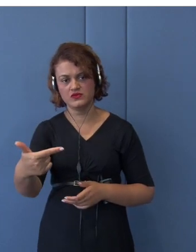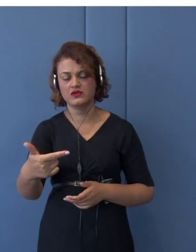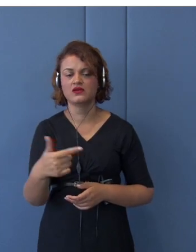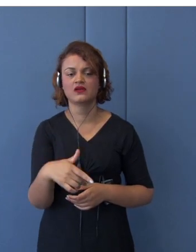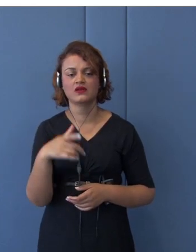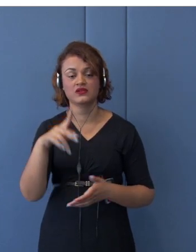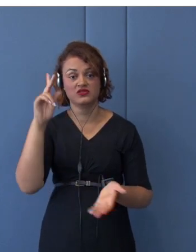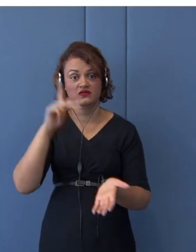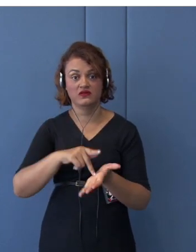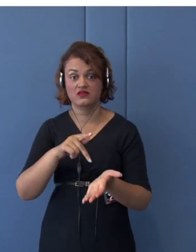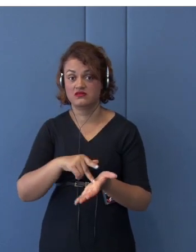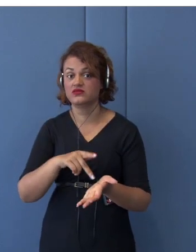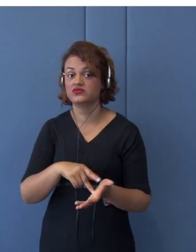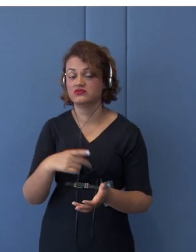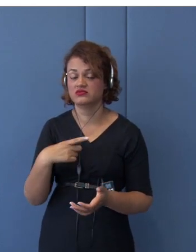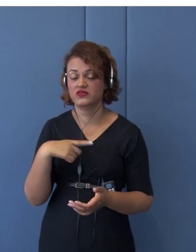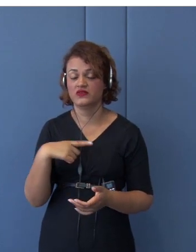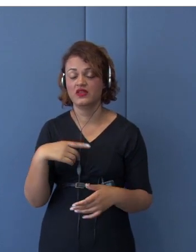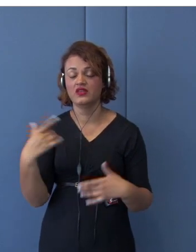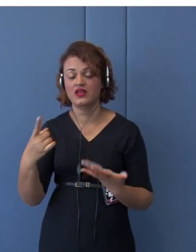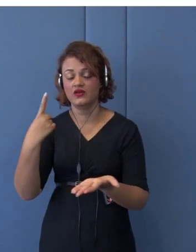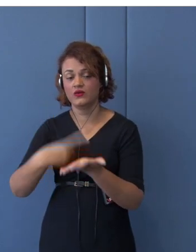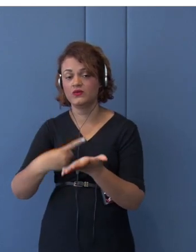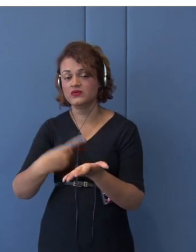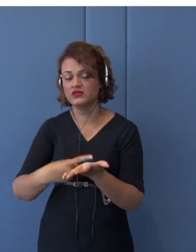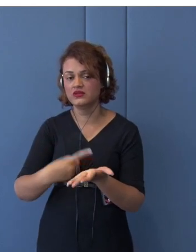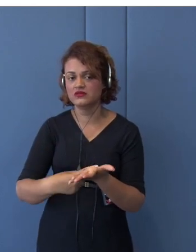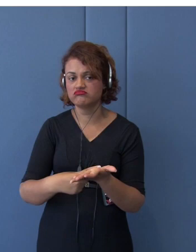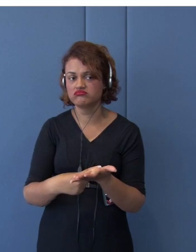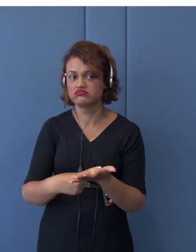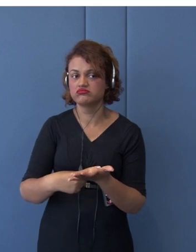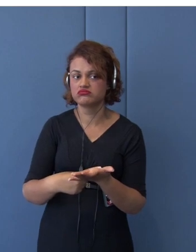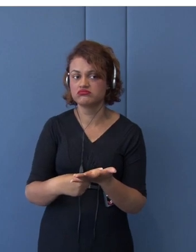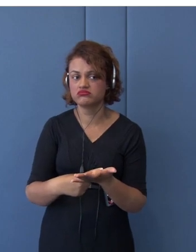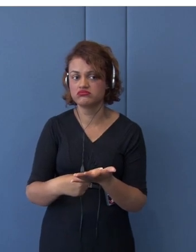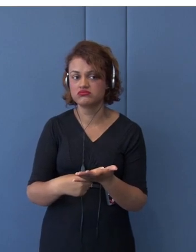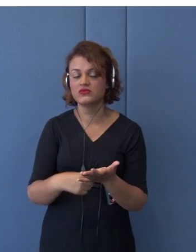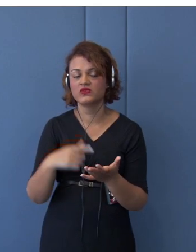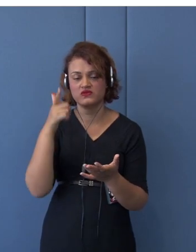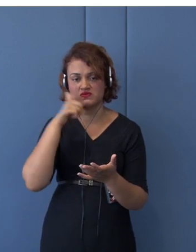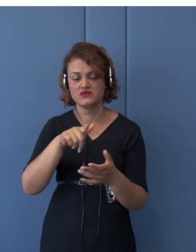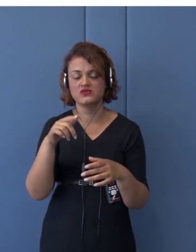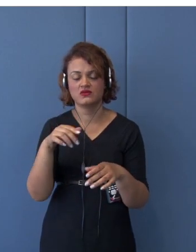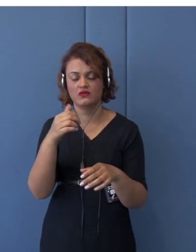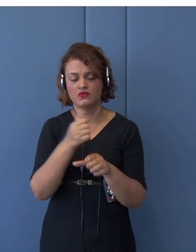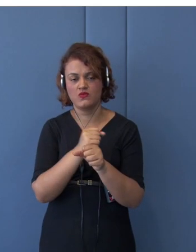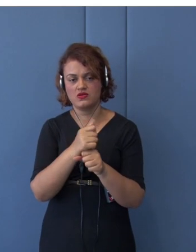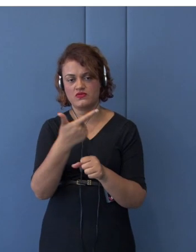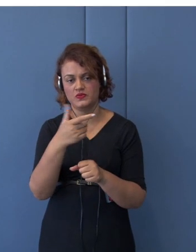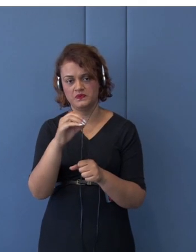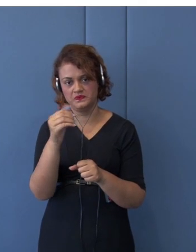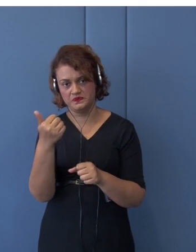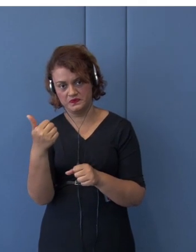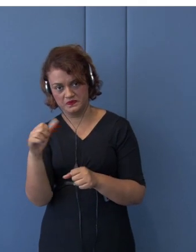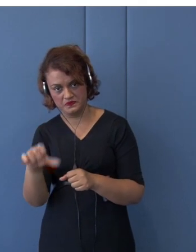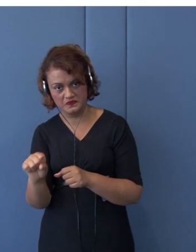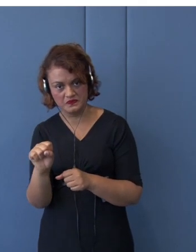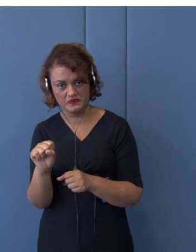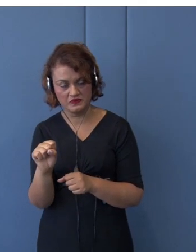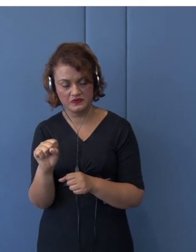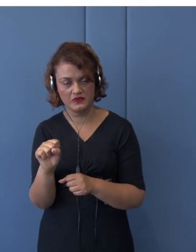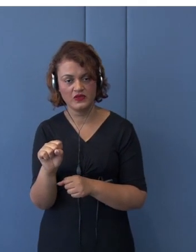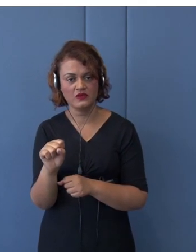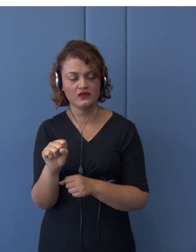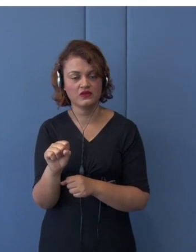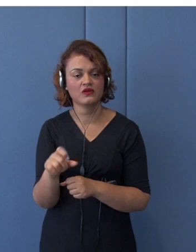reached in January 2018, and that came into force. The end of 2018,